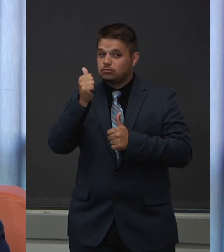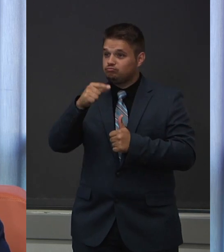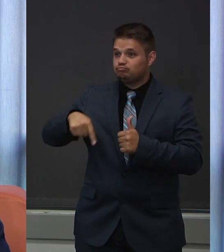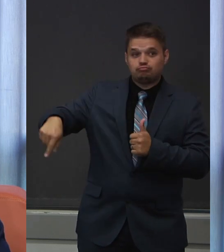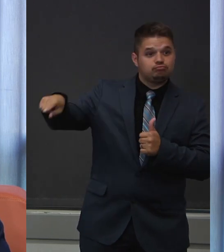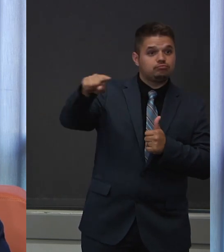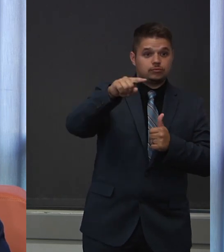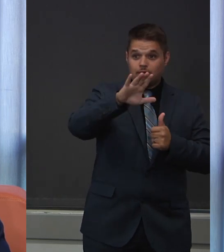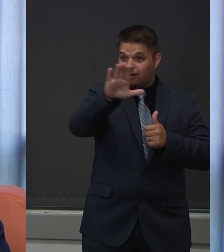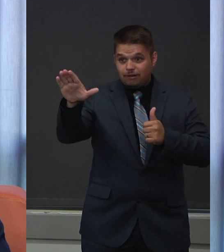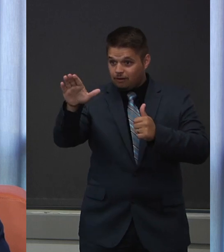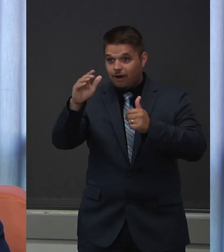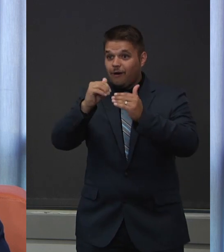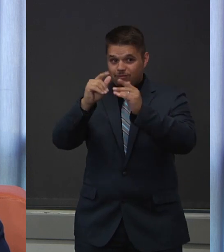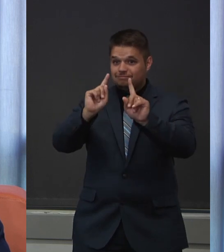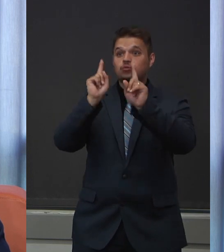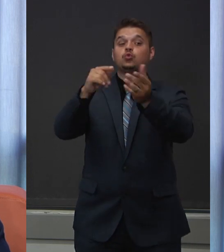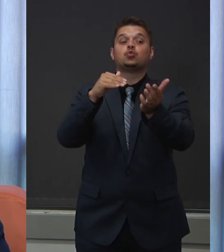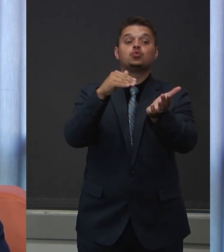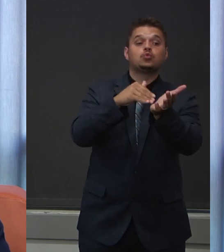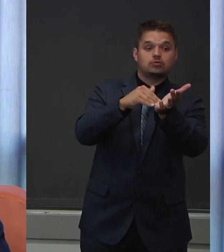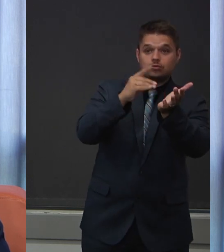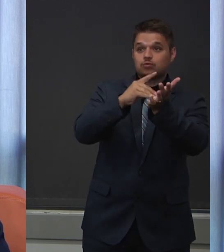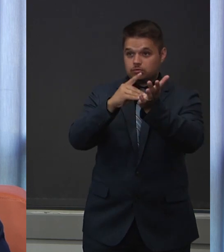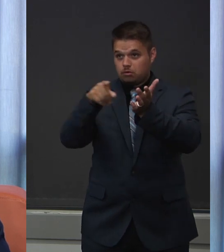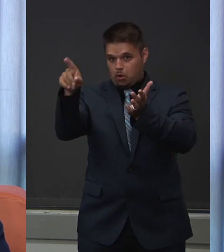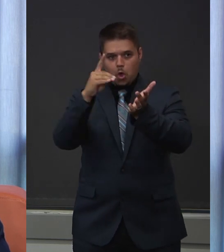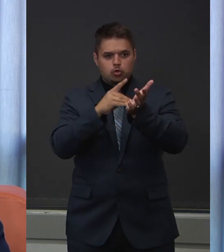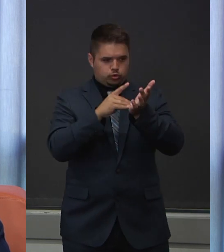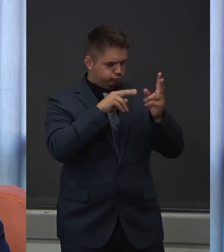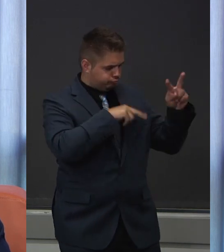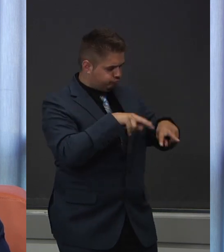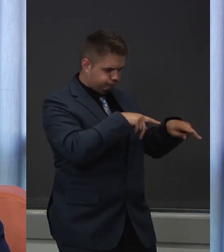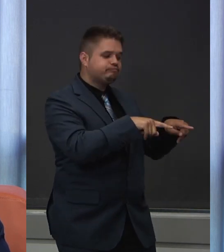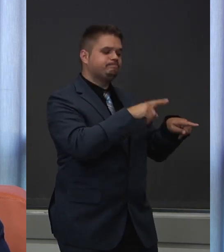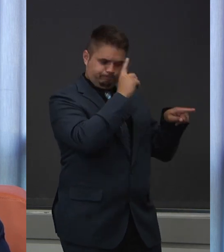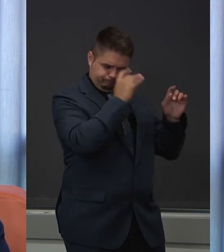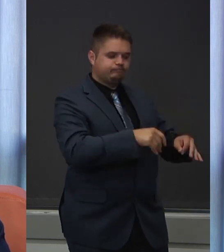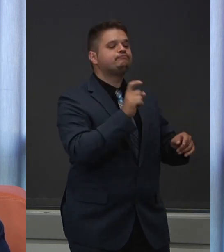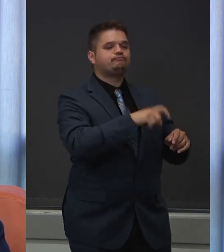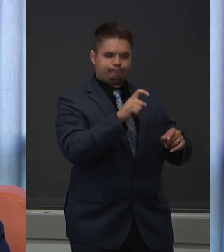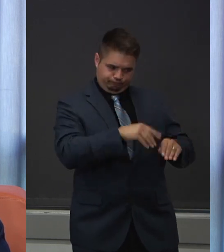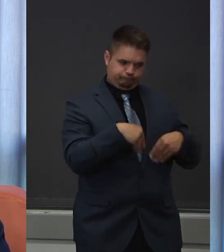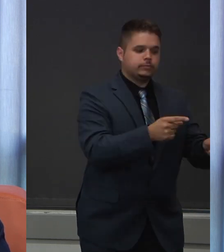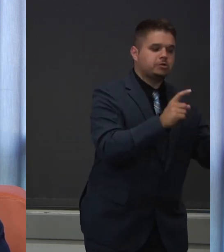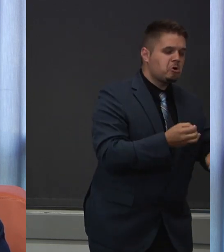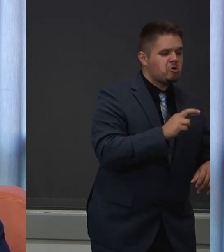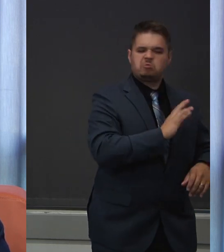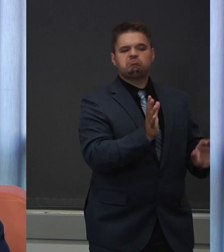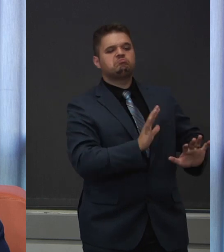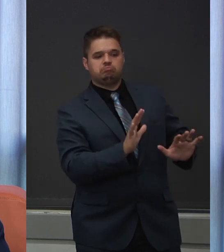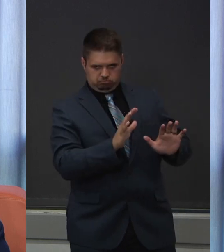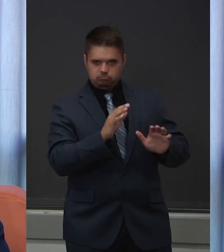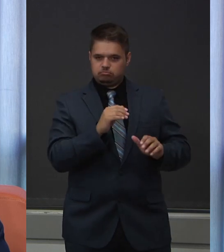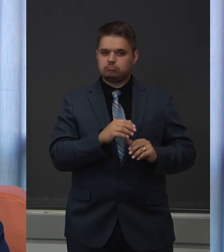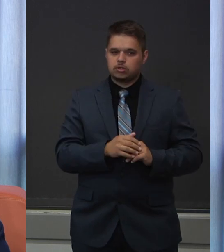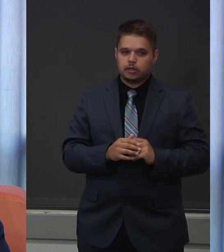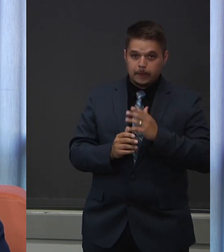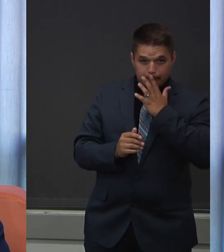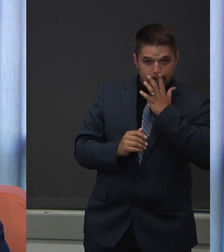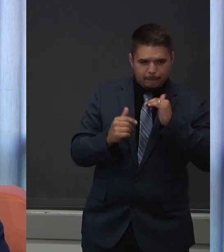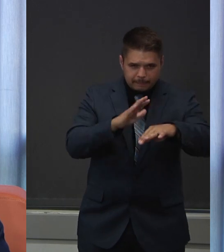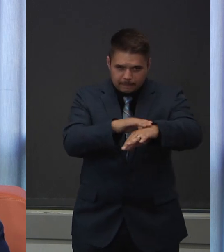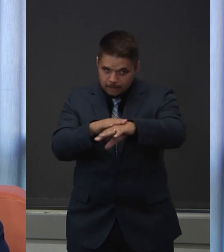nurses, are making the decisions about this on a case-by-case basis. I want to emphasize that point. Healthcare providers